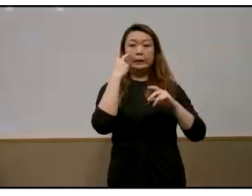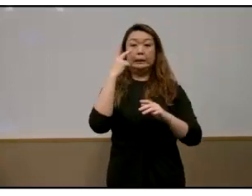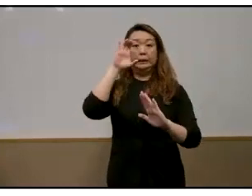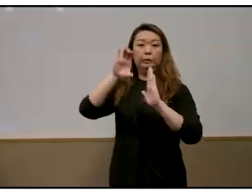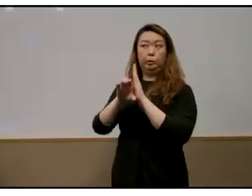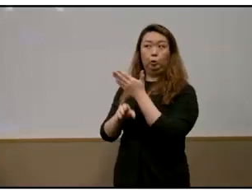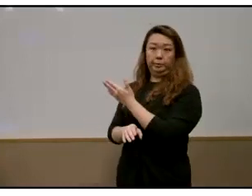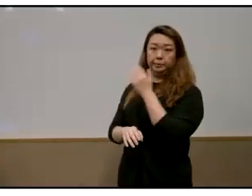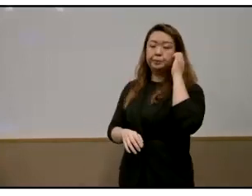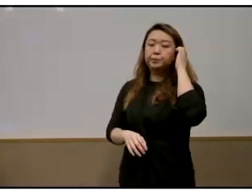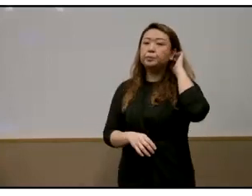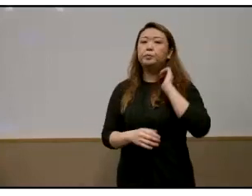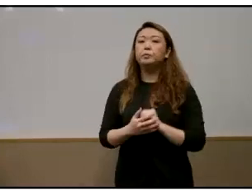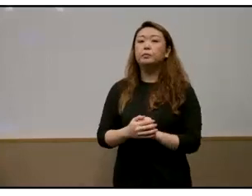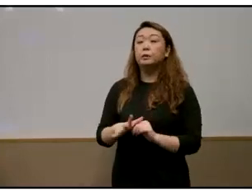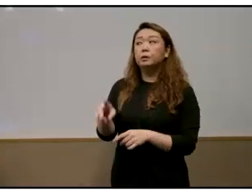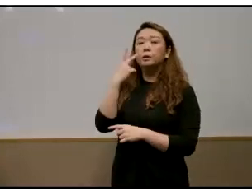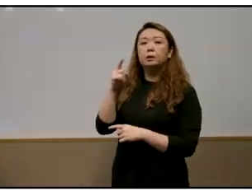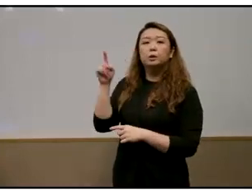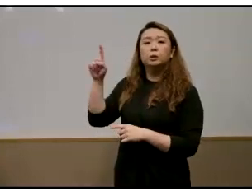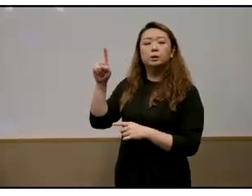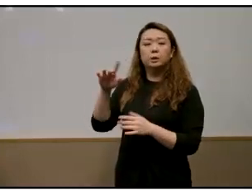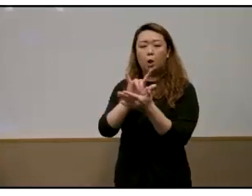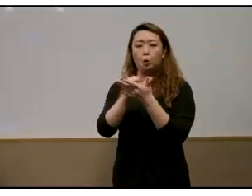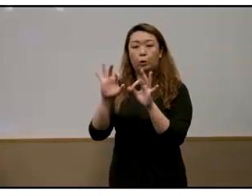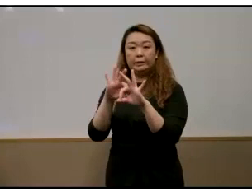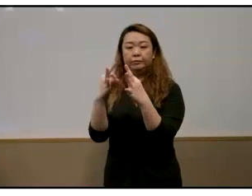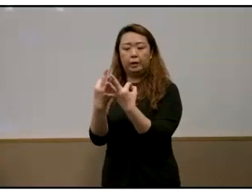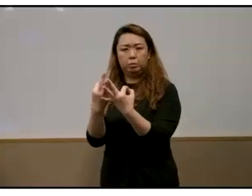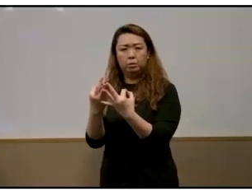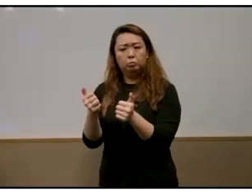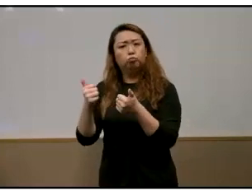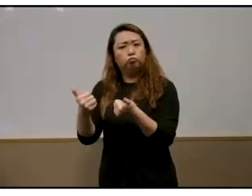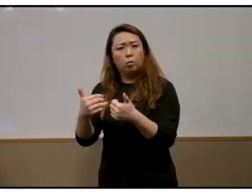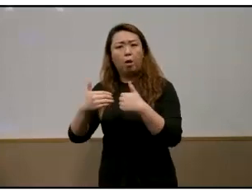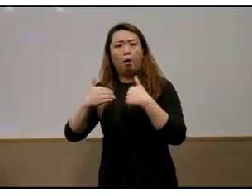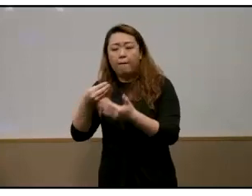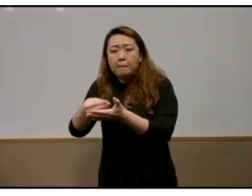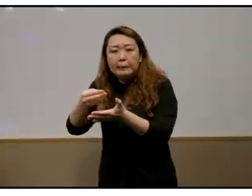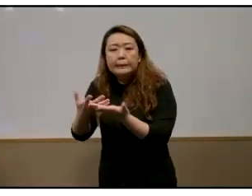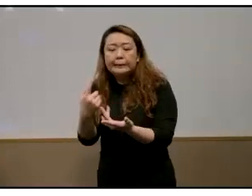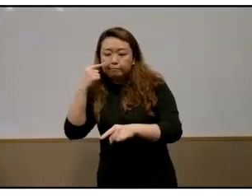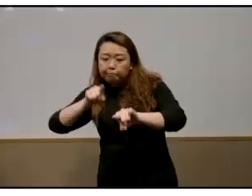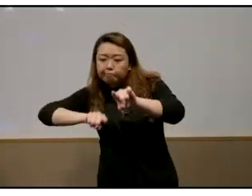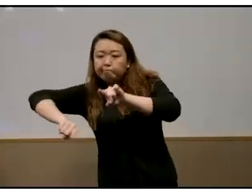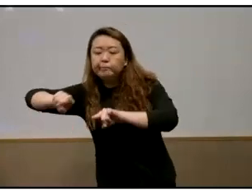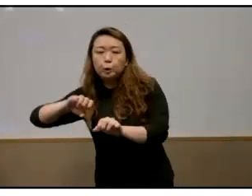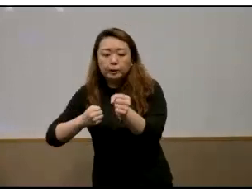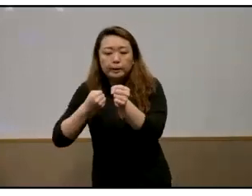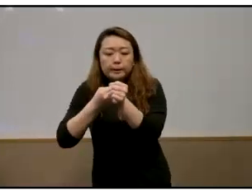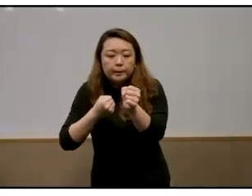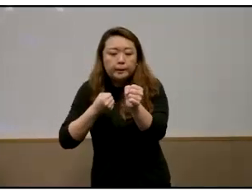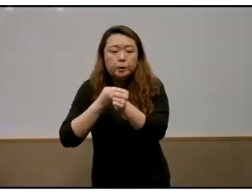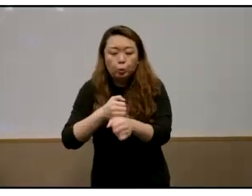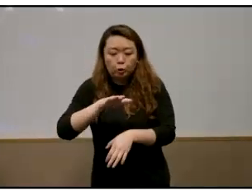here you can see these upper middle class families who are extensively strategizing they're doing everything in their power